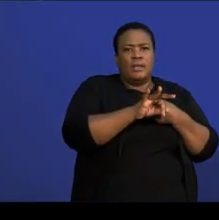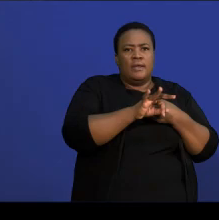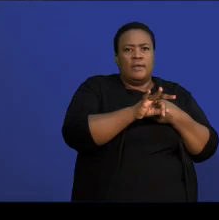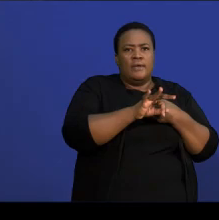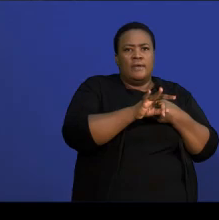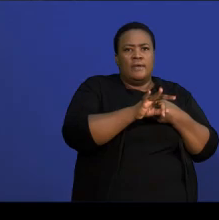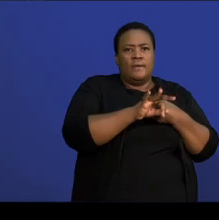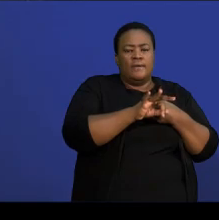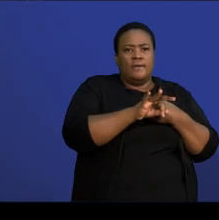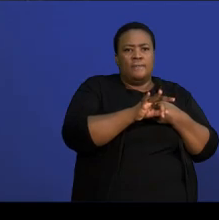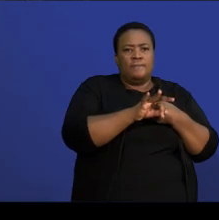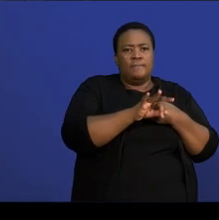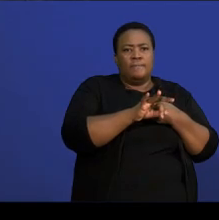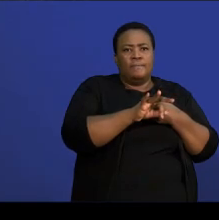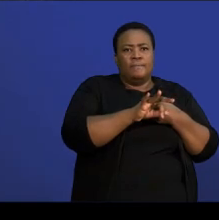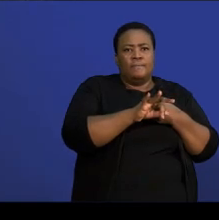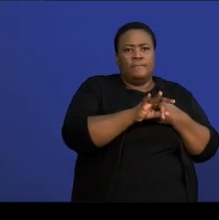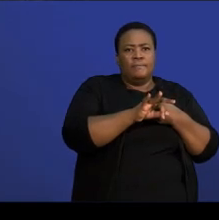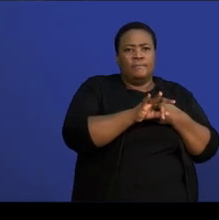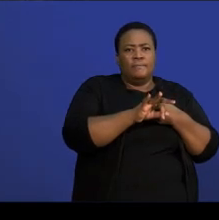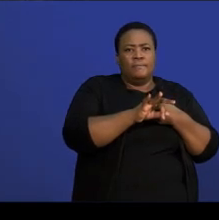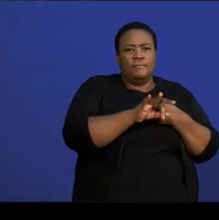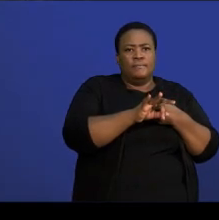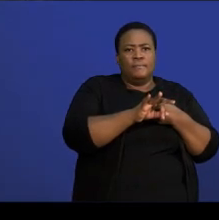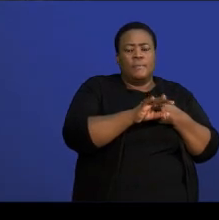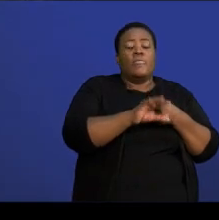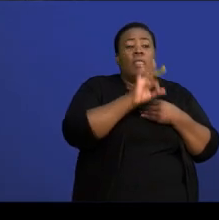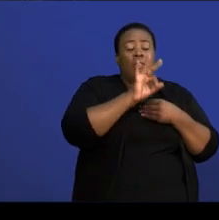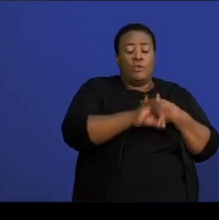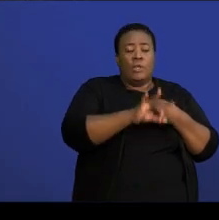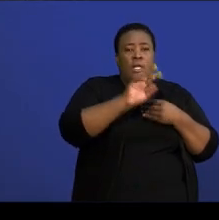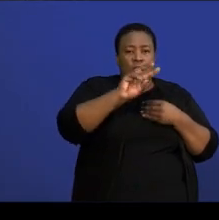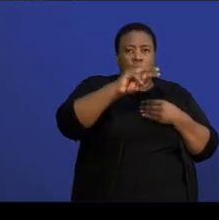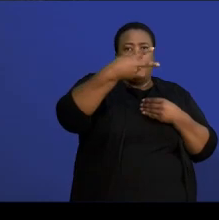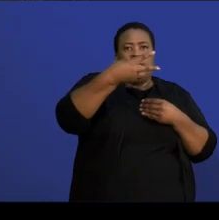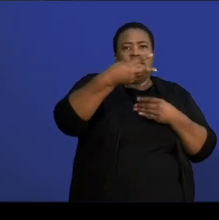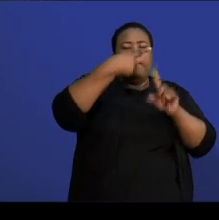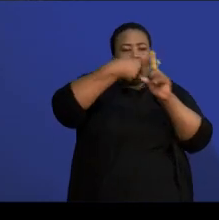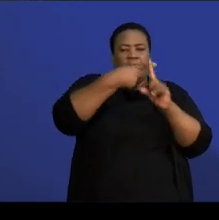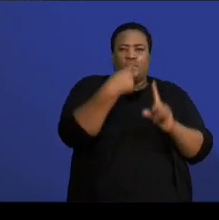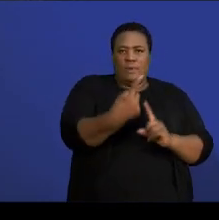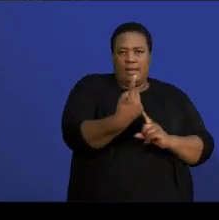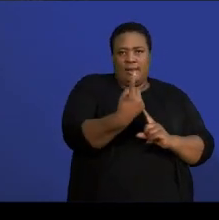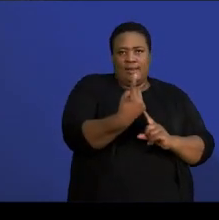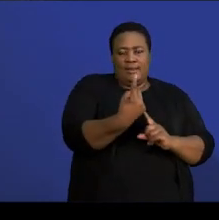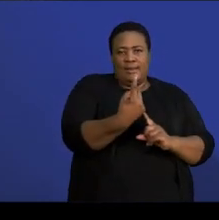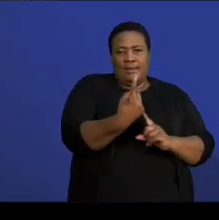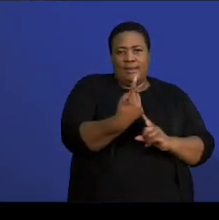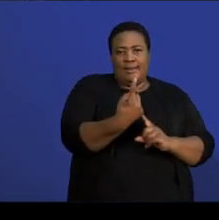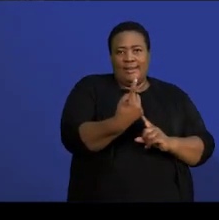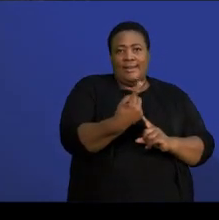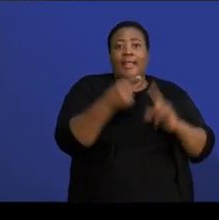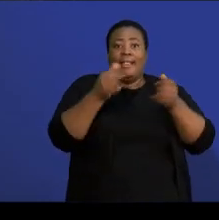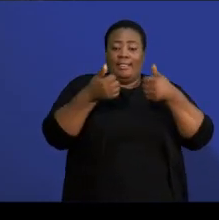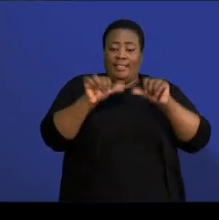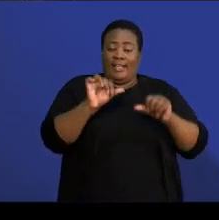erase that. Making this 3 squared plus 1. And then the